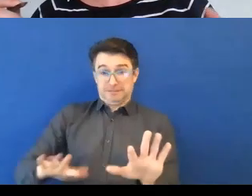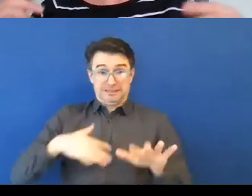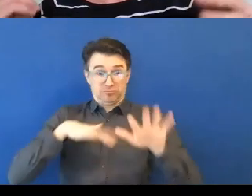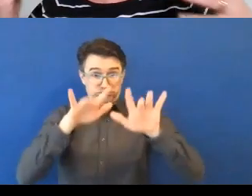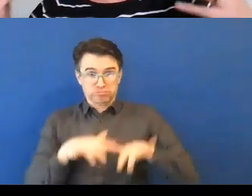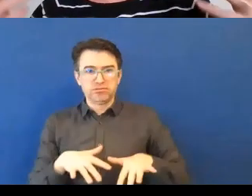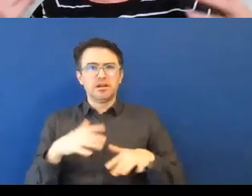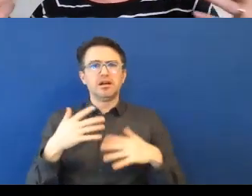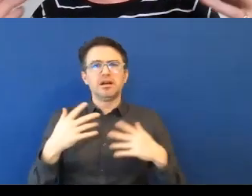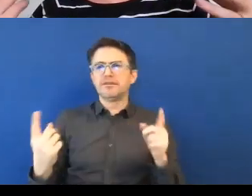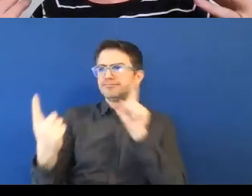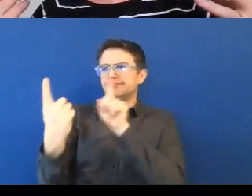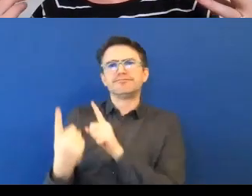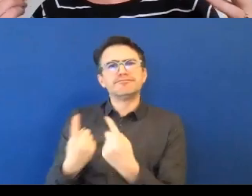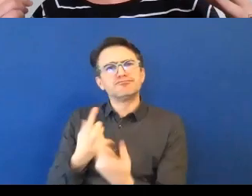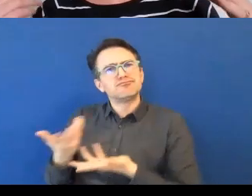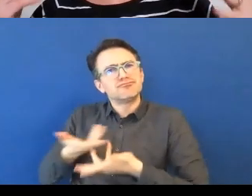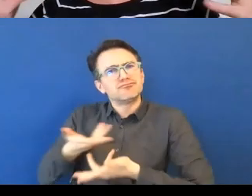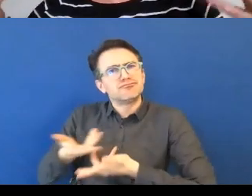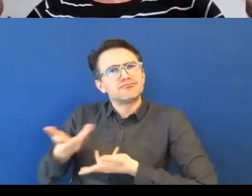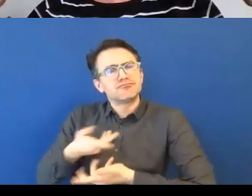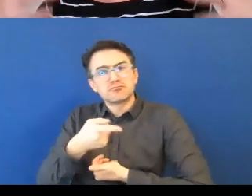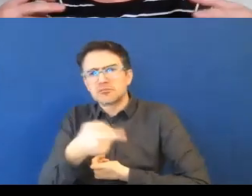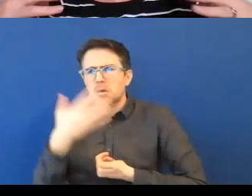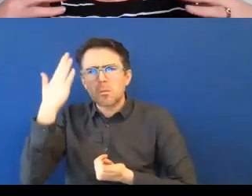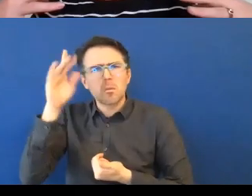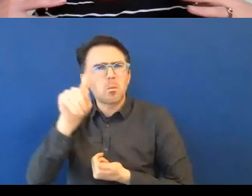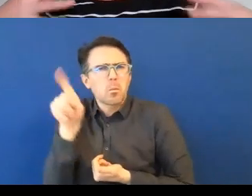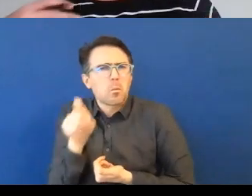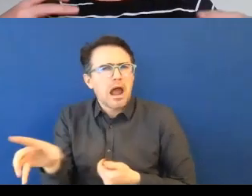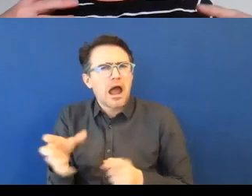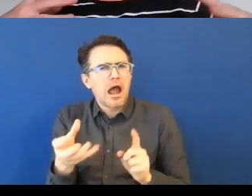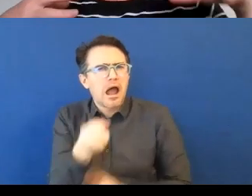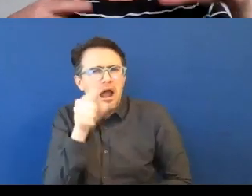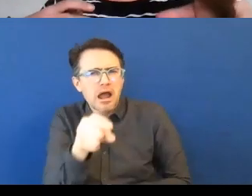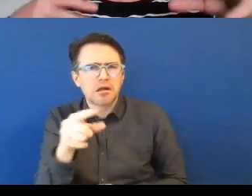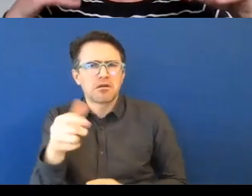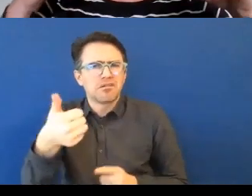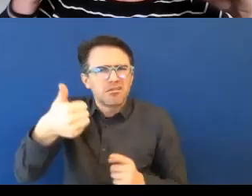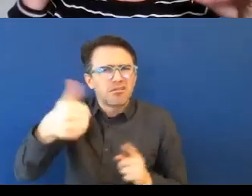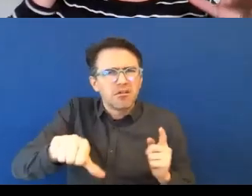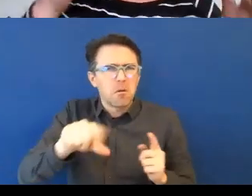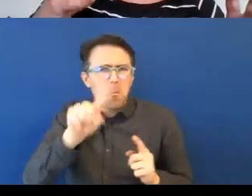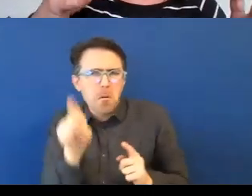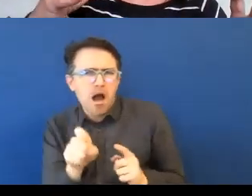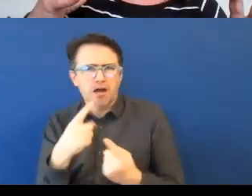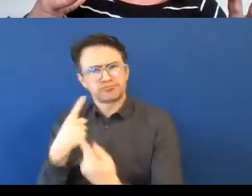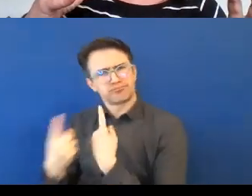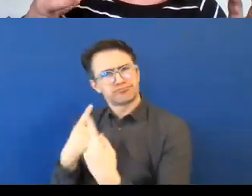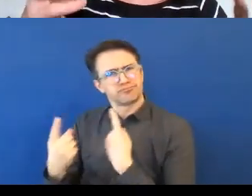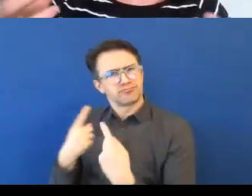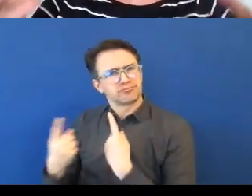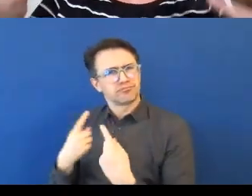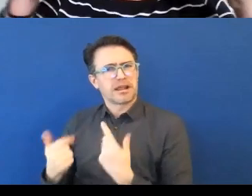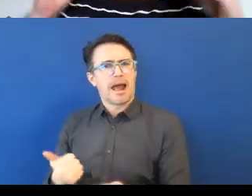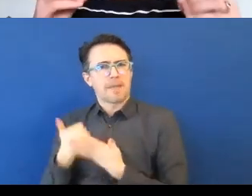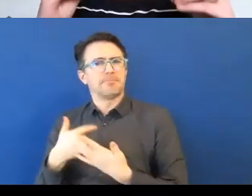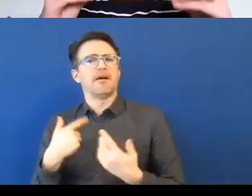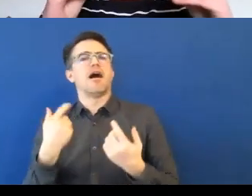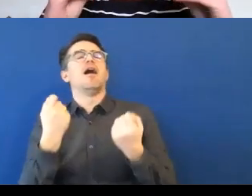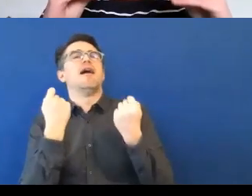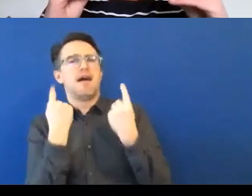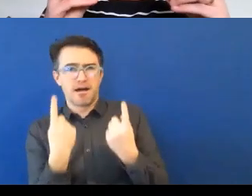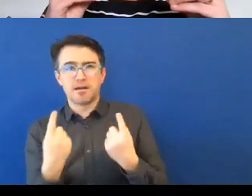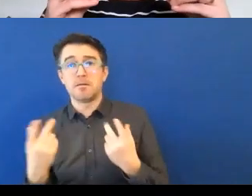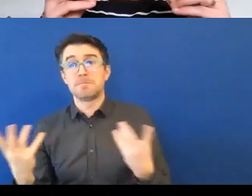worked. So, but even if those things don't work, it still puts the ability to change and start influencing your environment right